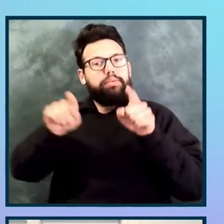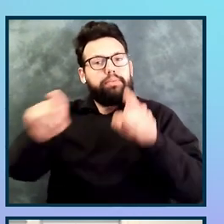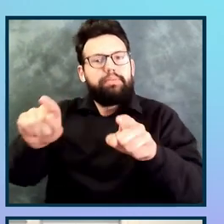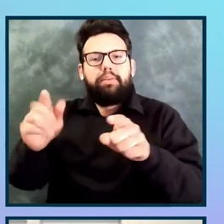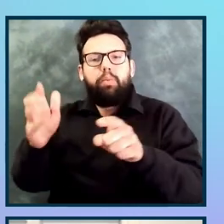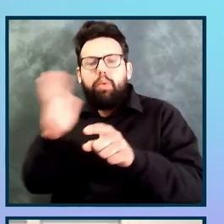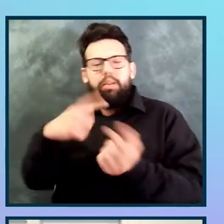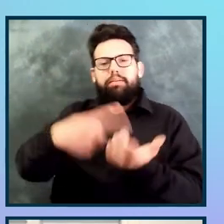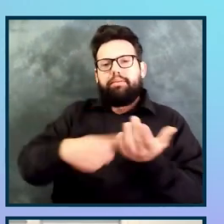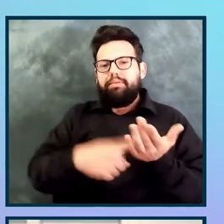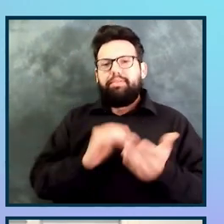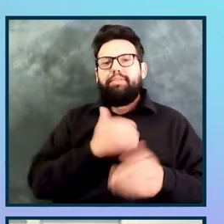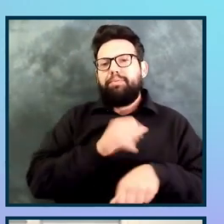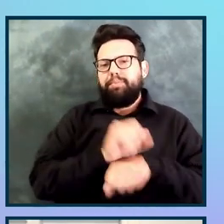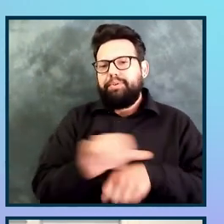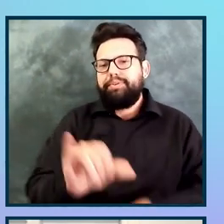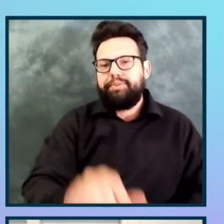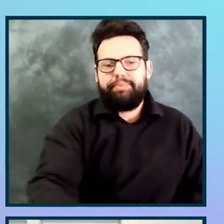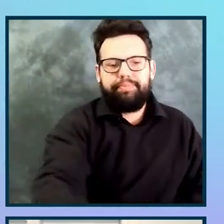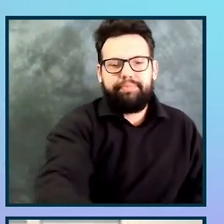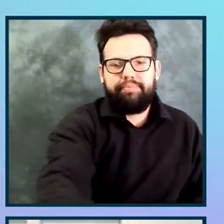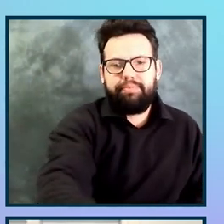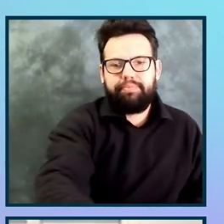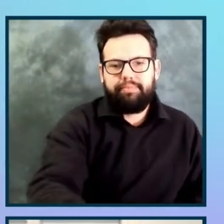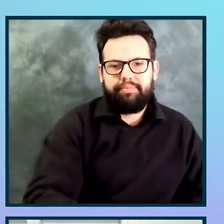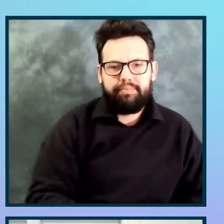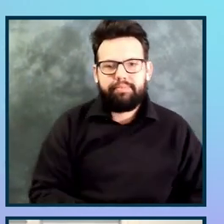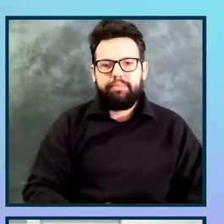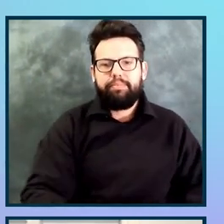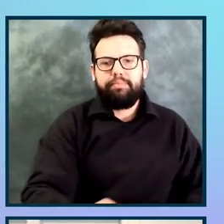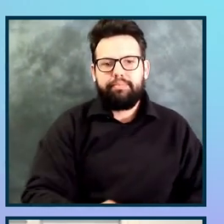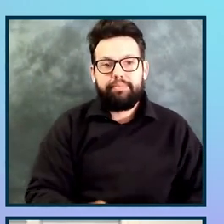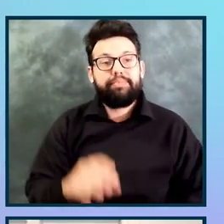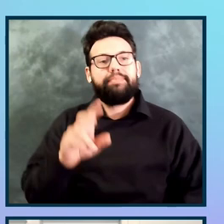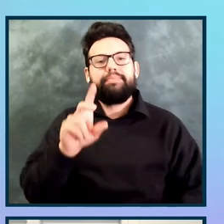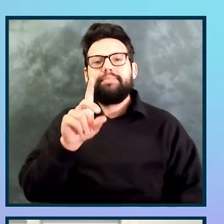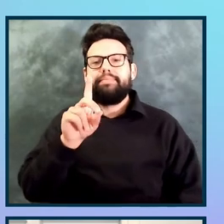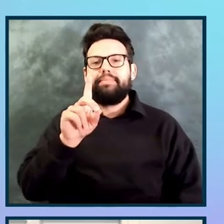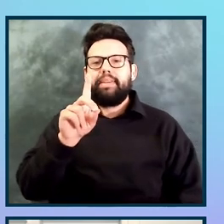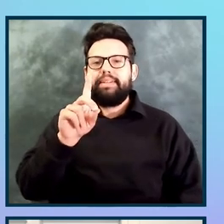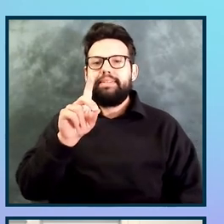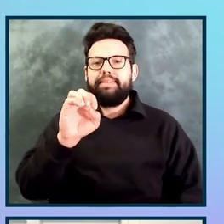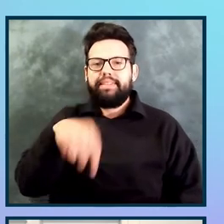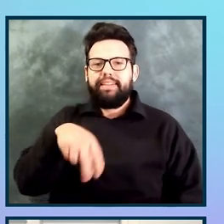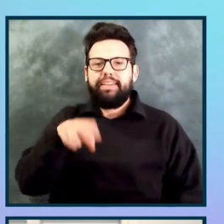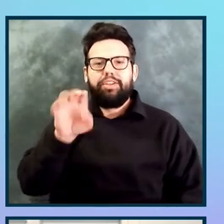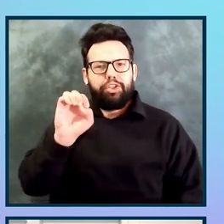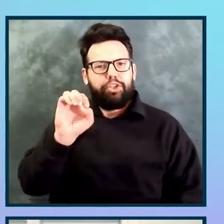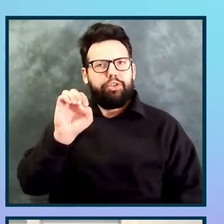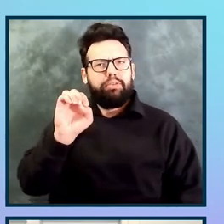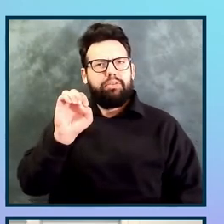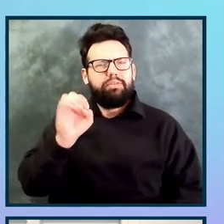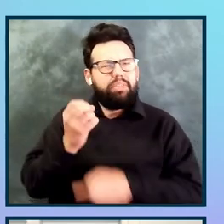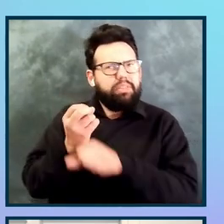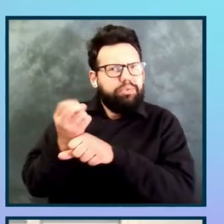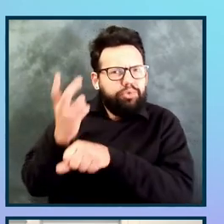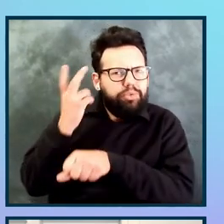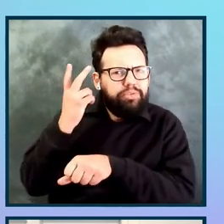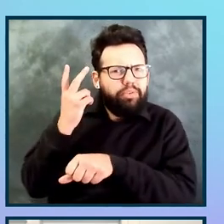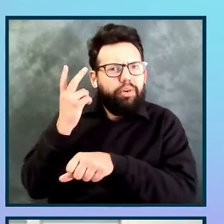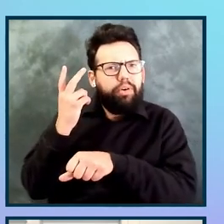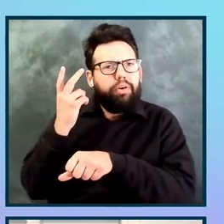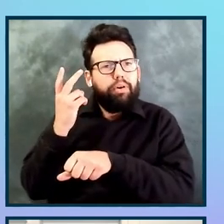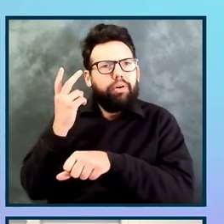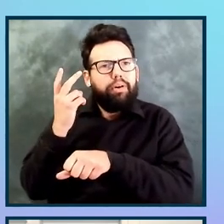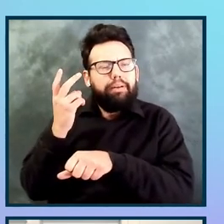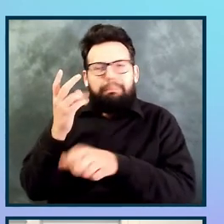So, Deque had done some research last year, and actually, it was two years ago now, because time is